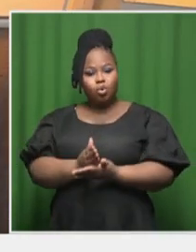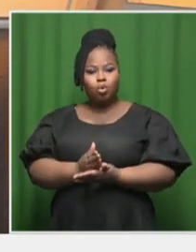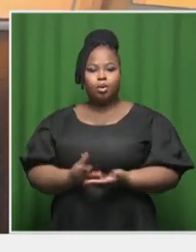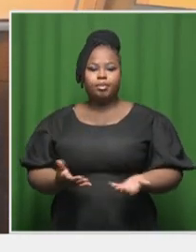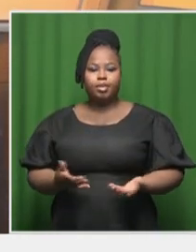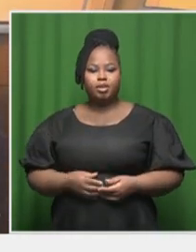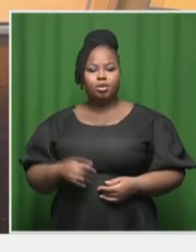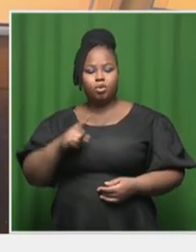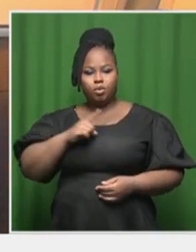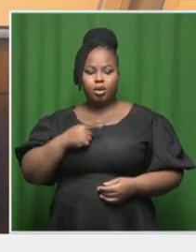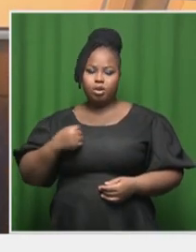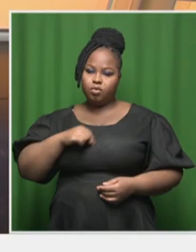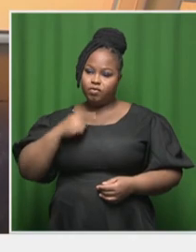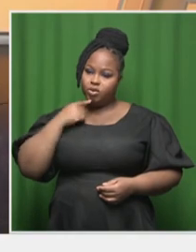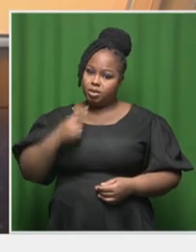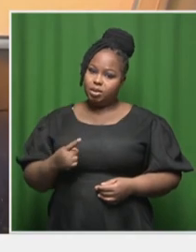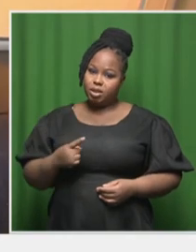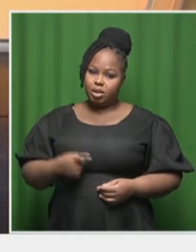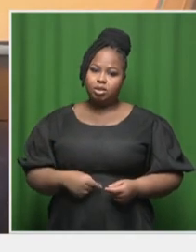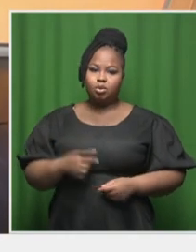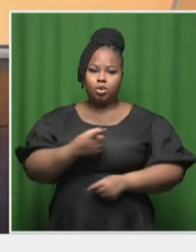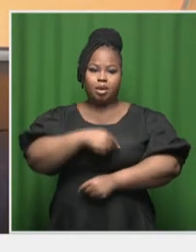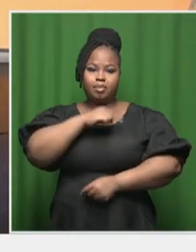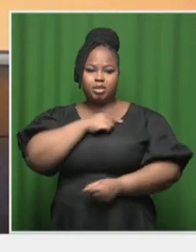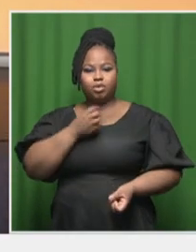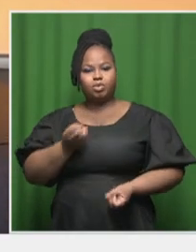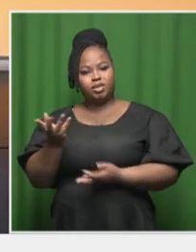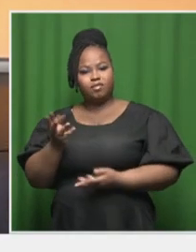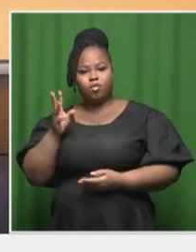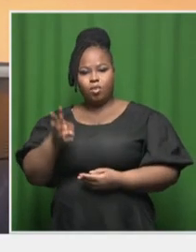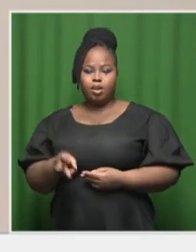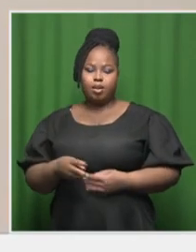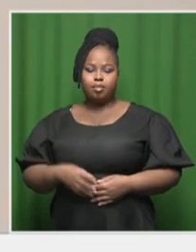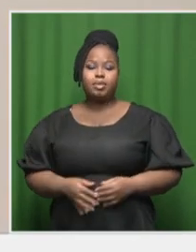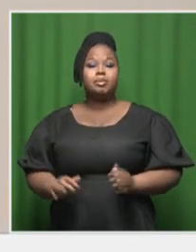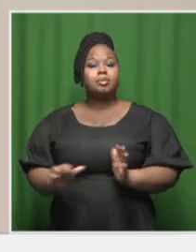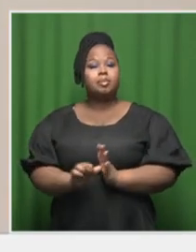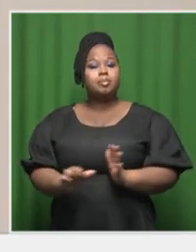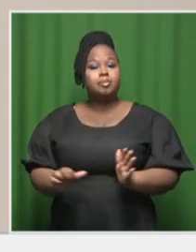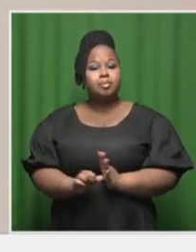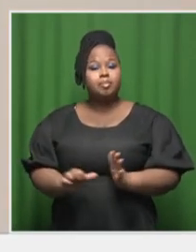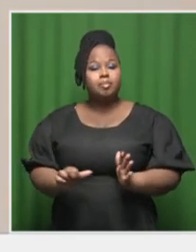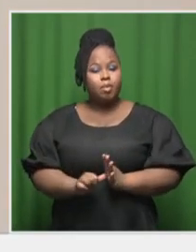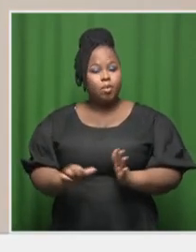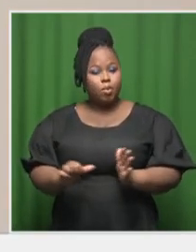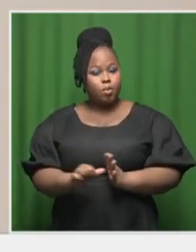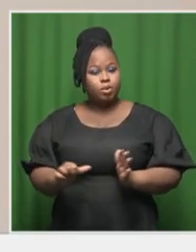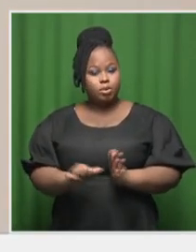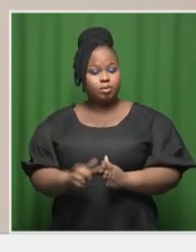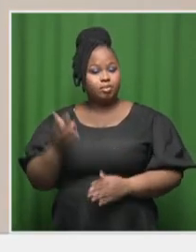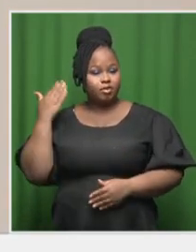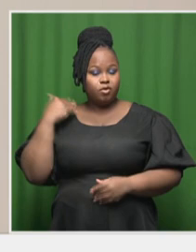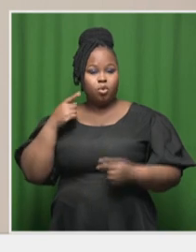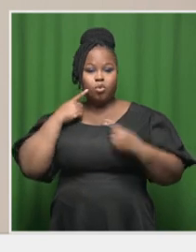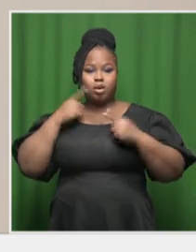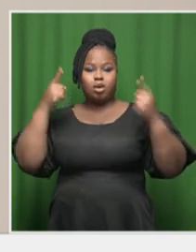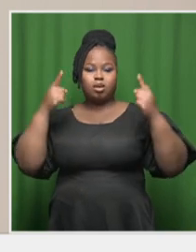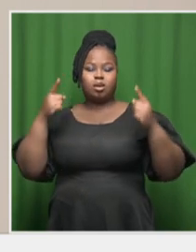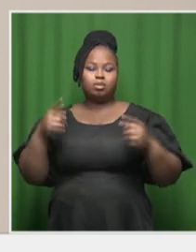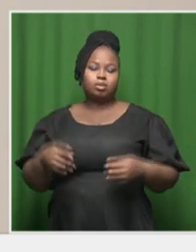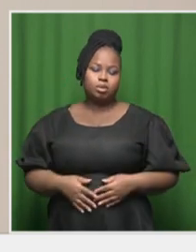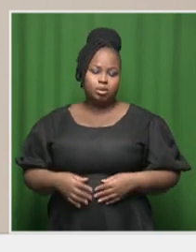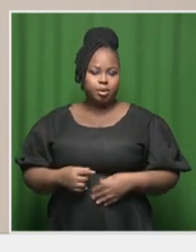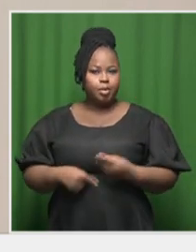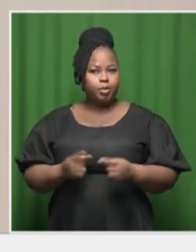require it once we say we're going to allocate capacity for you. The key thing that came around and when we announced these rules, it was